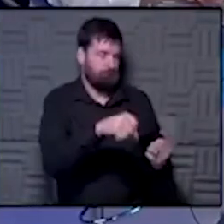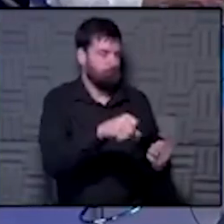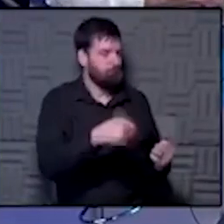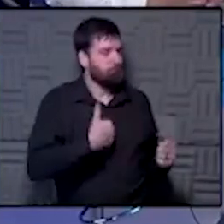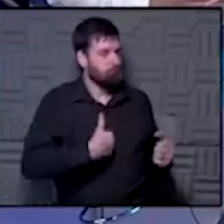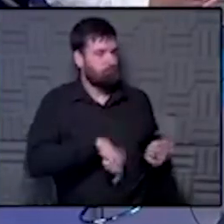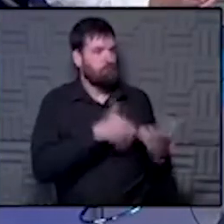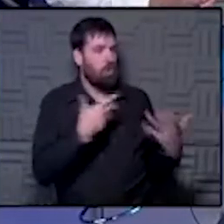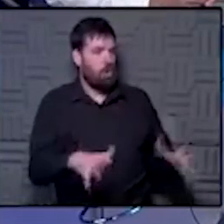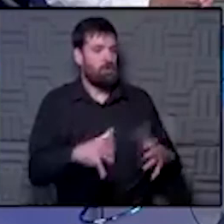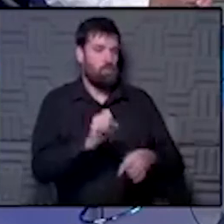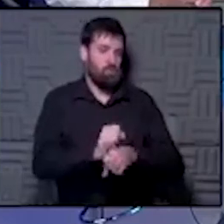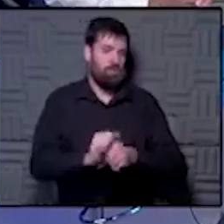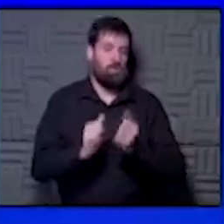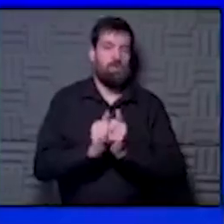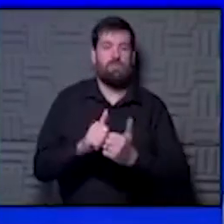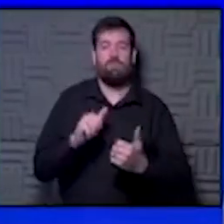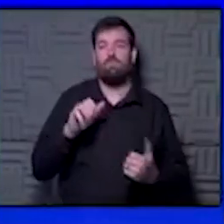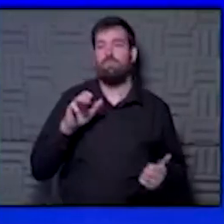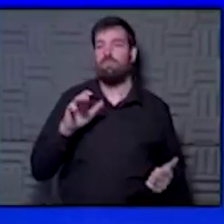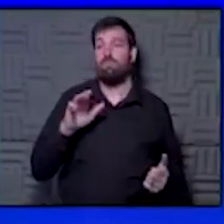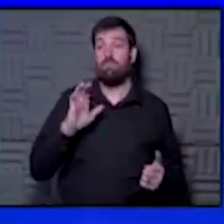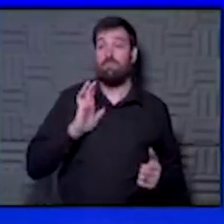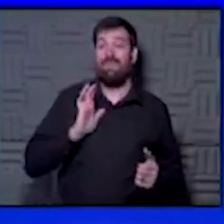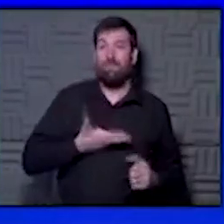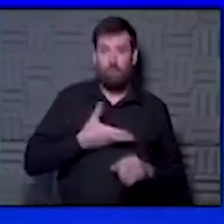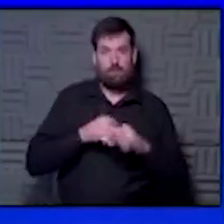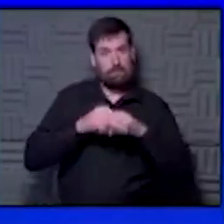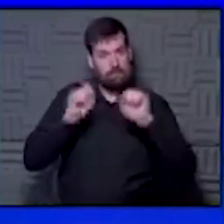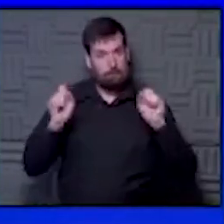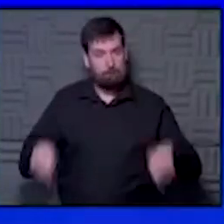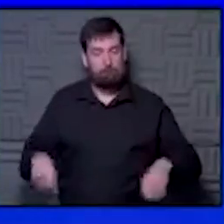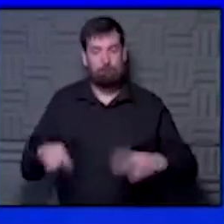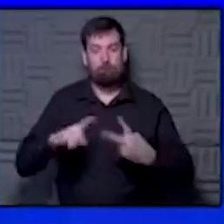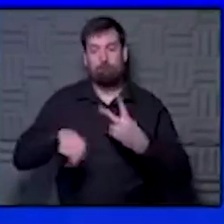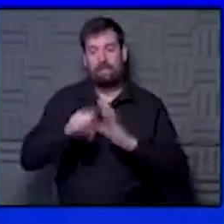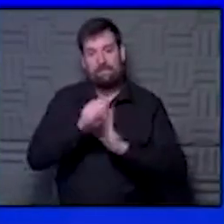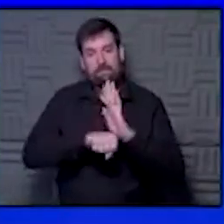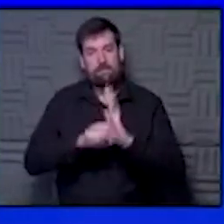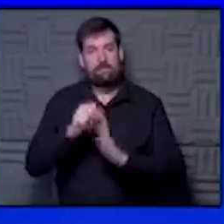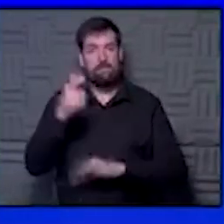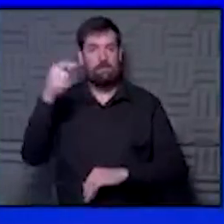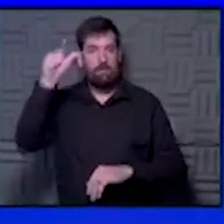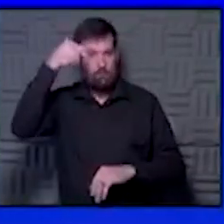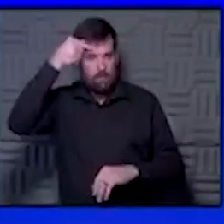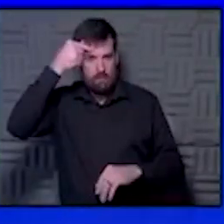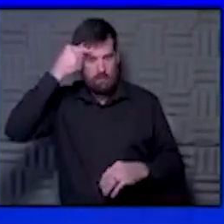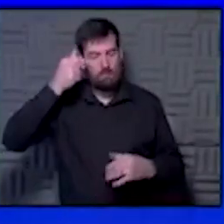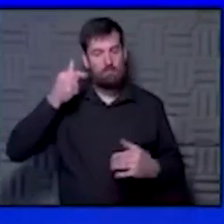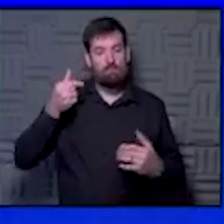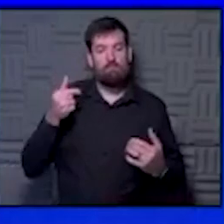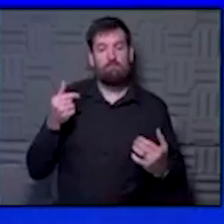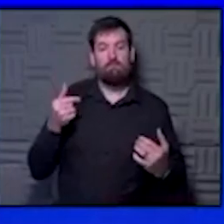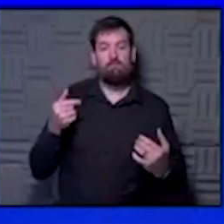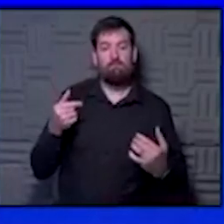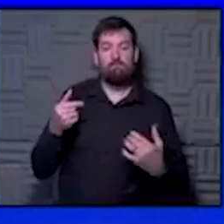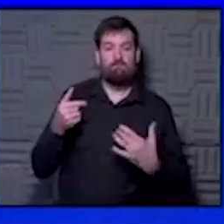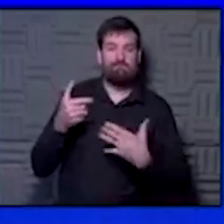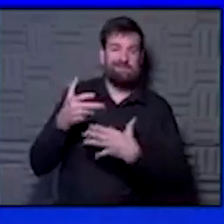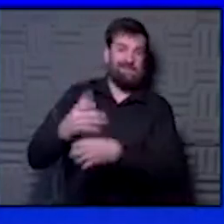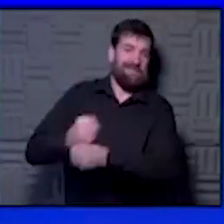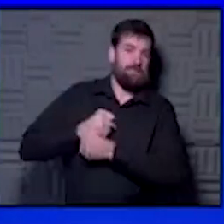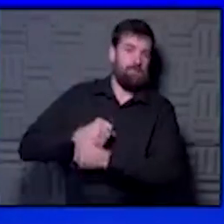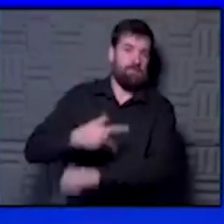are working with our health system, state government, to really be able to get those